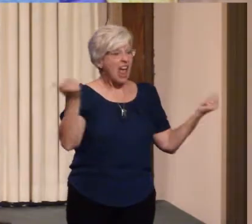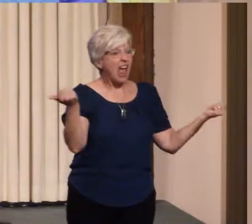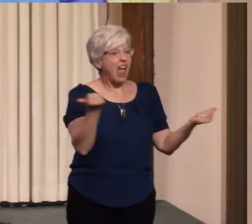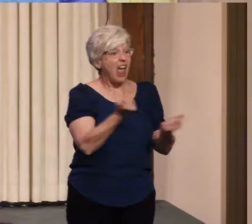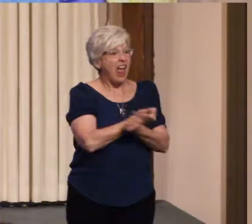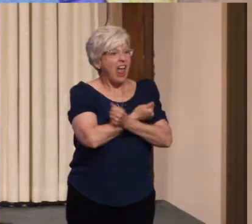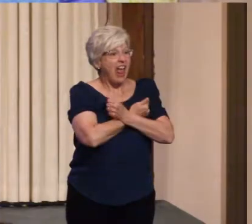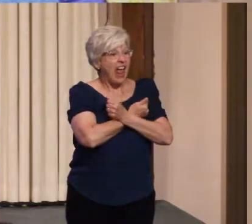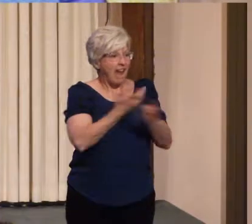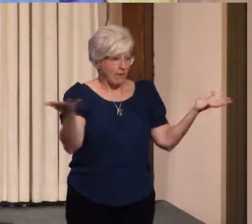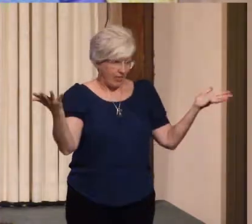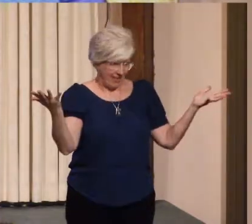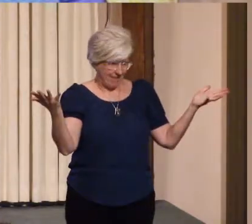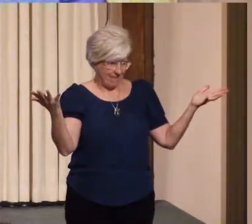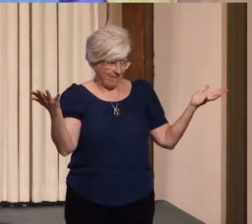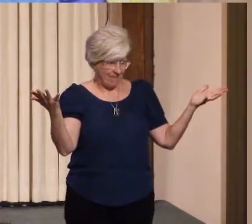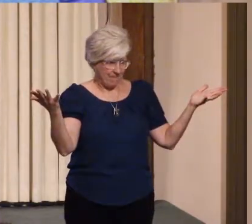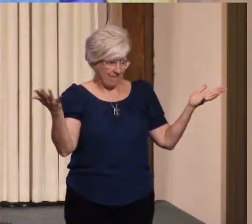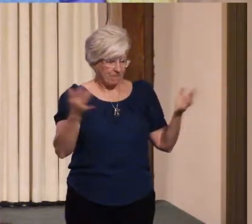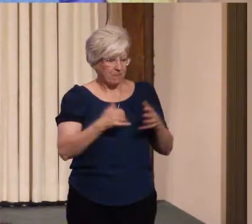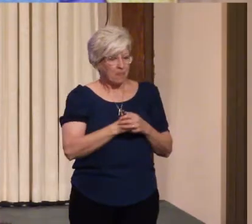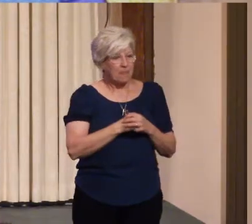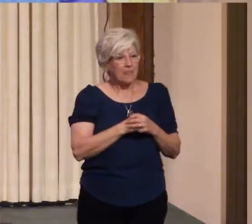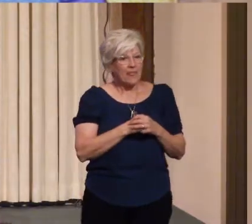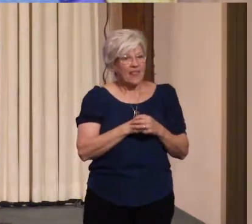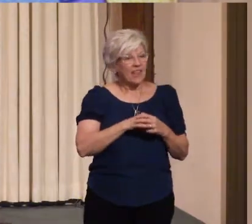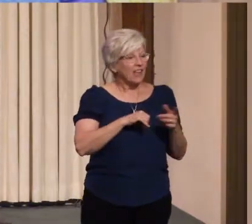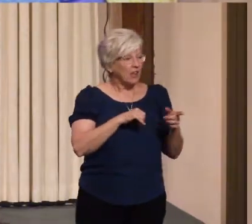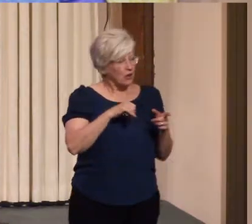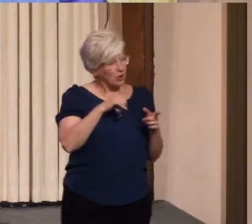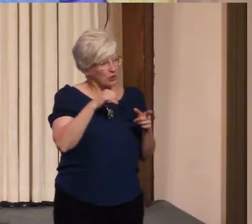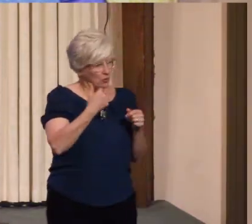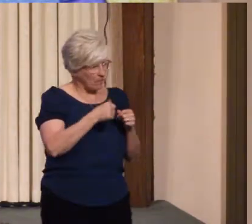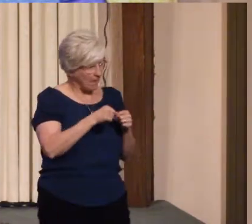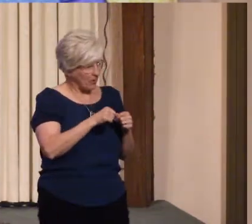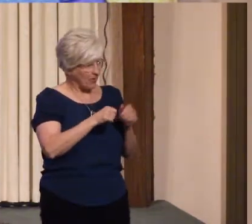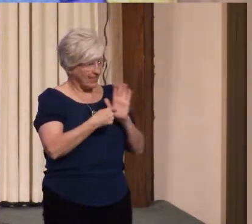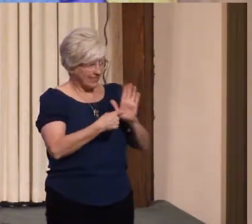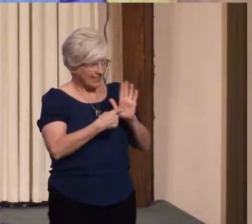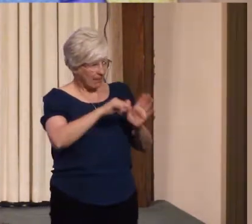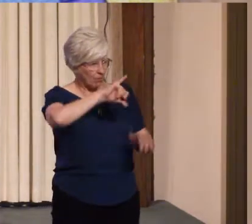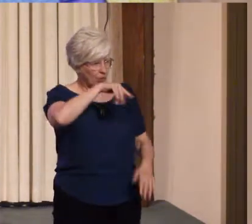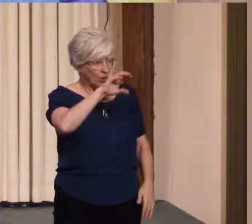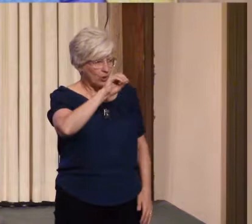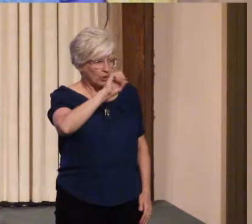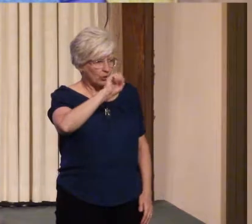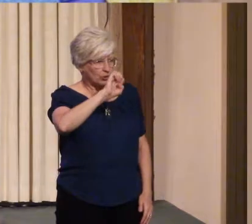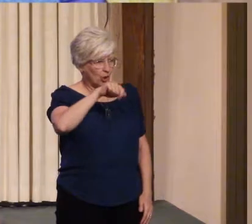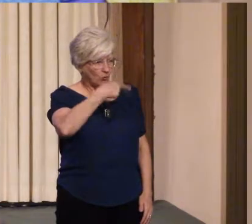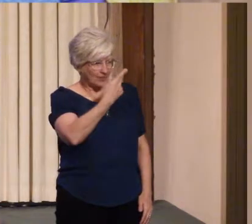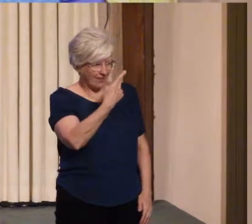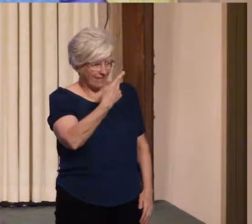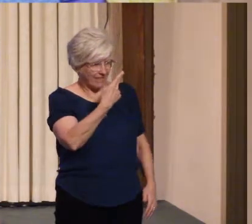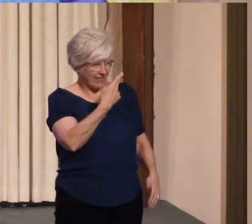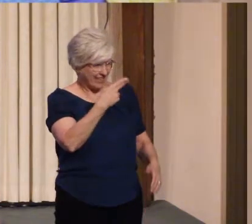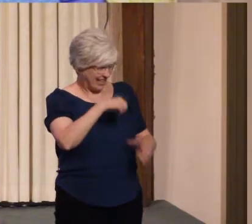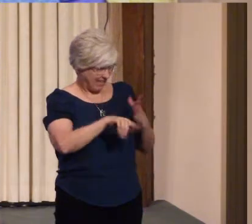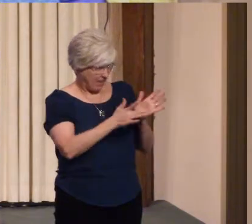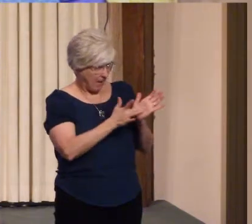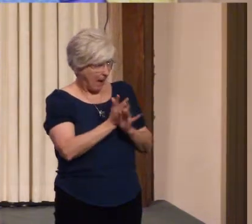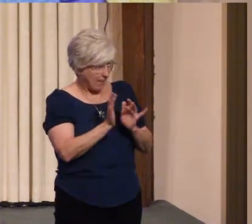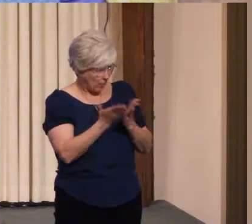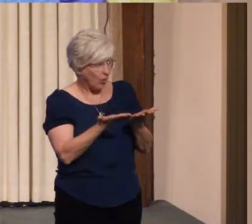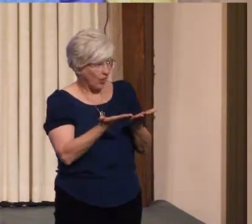besides the example of Joseph and his brothers Joseph the biblical character who was sold into slavery